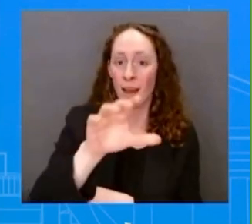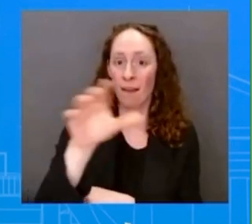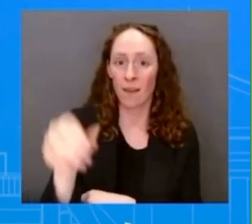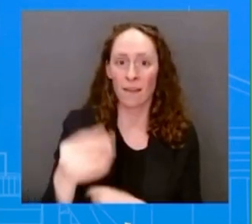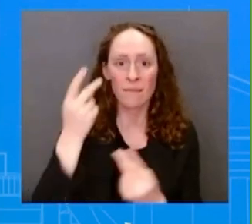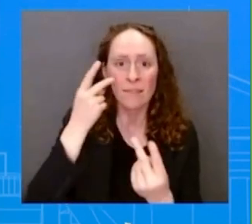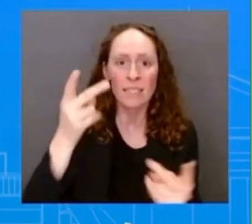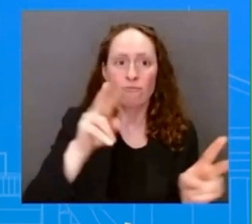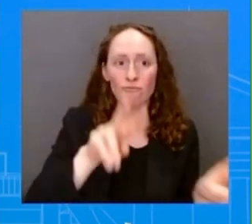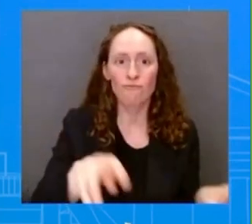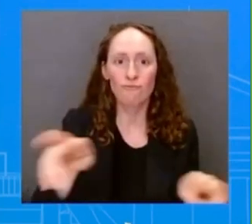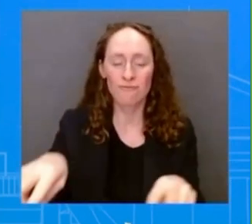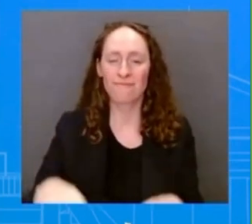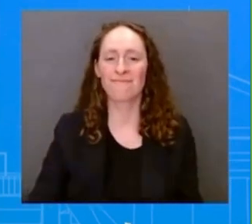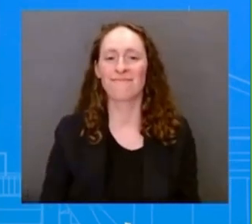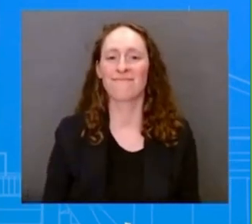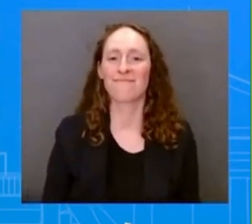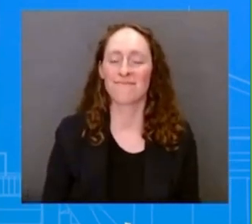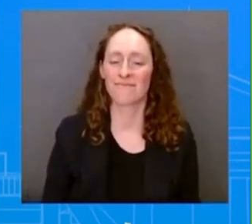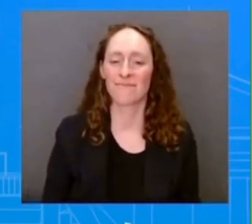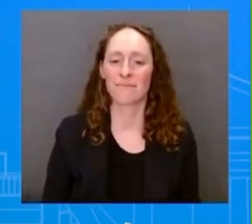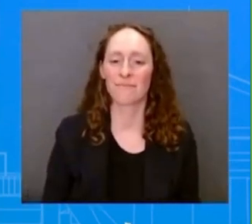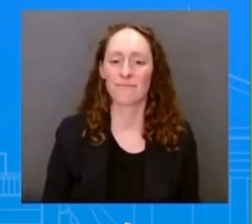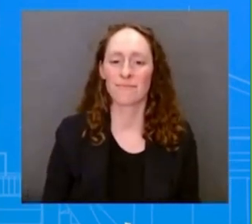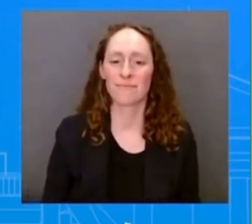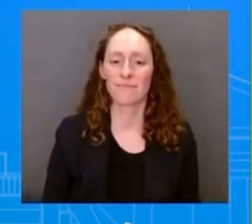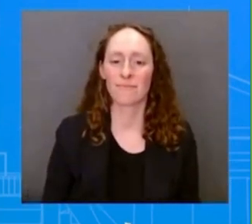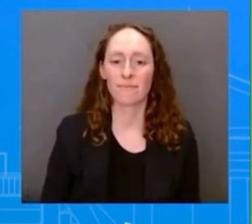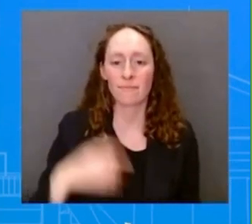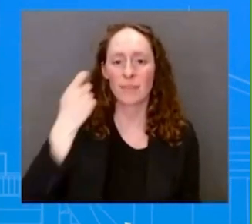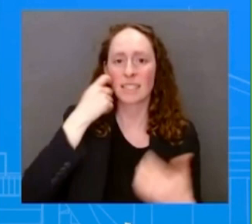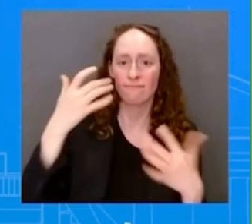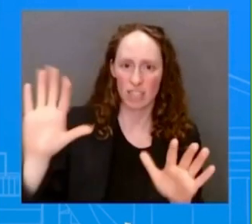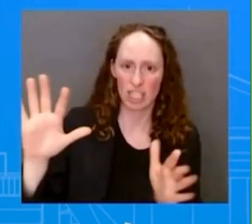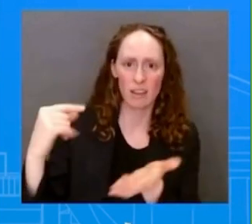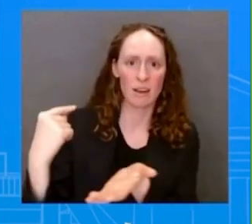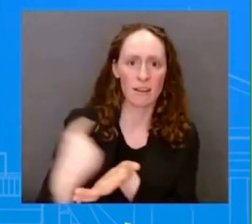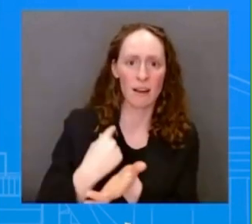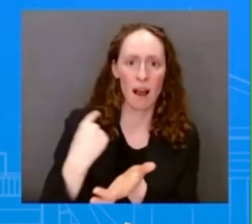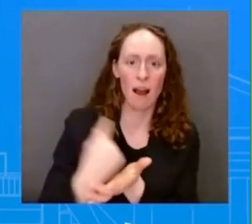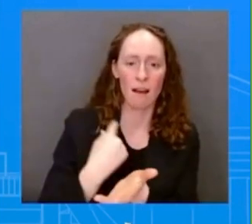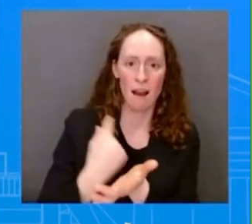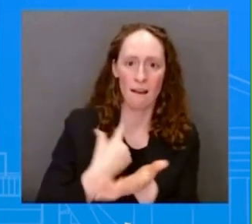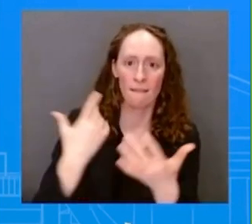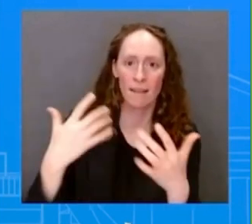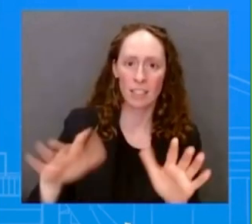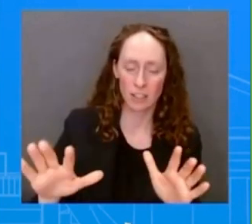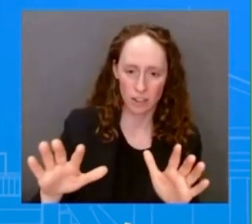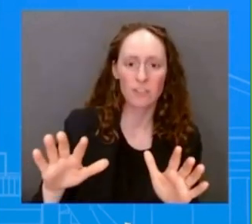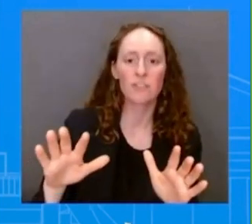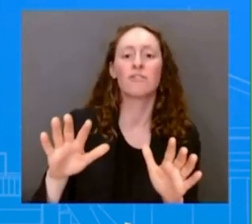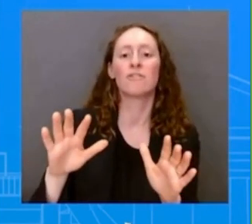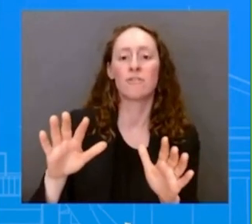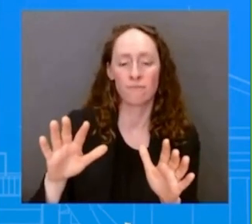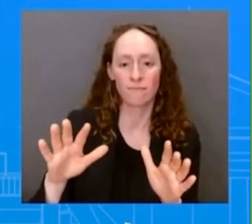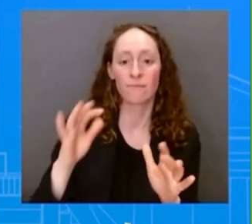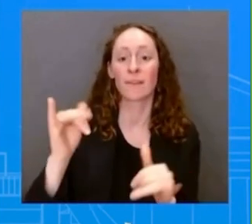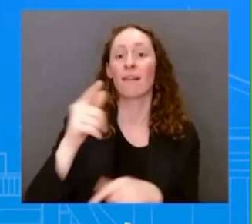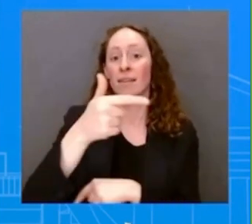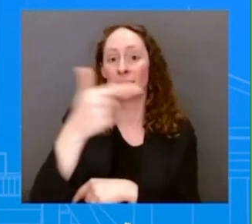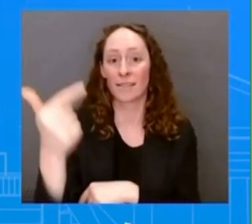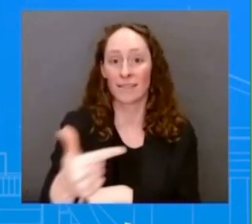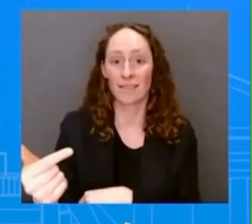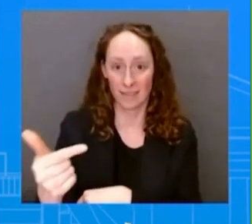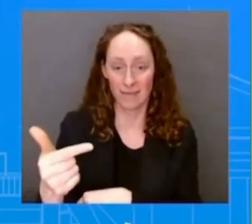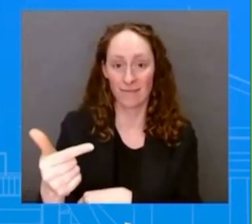Ghana. Tanzania is next and Zambia is also this week as part of her six seven day trip.